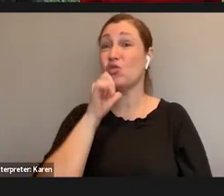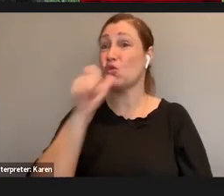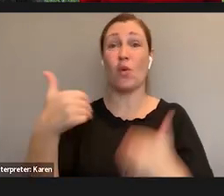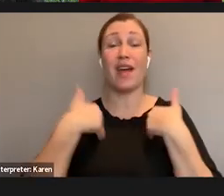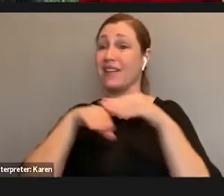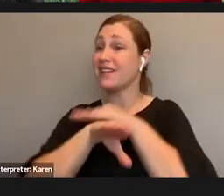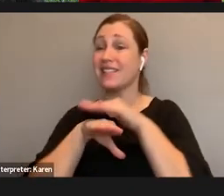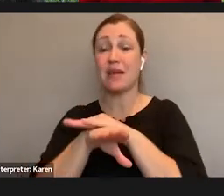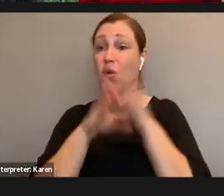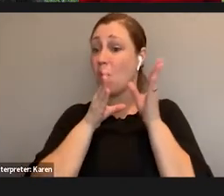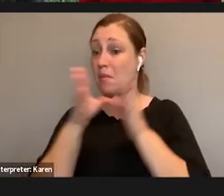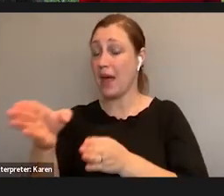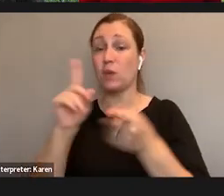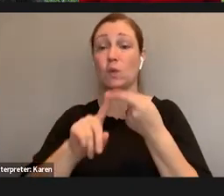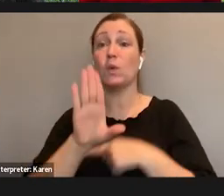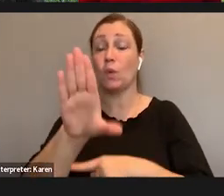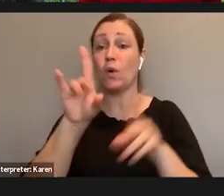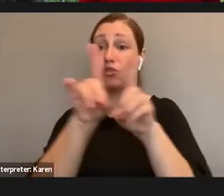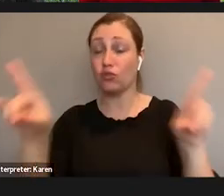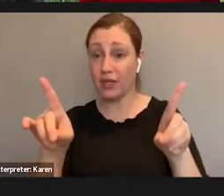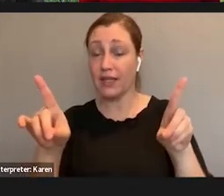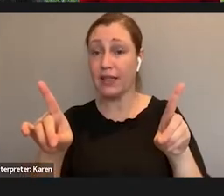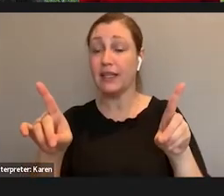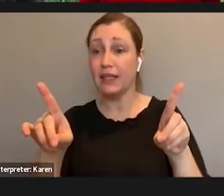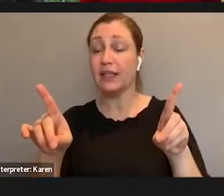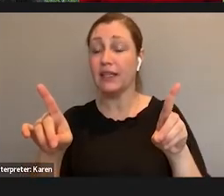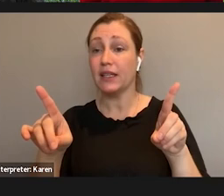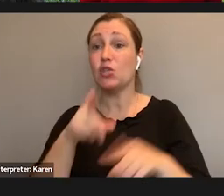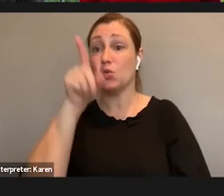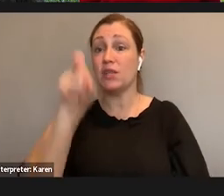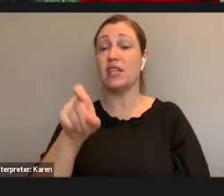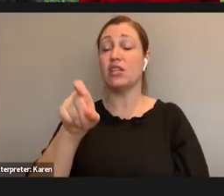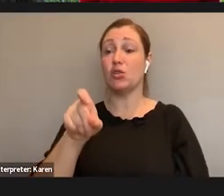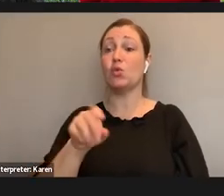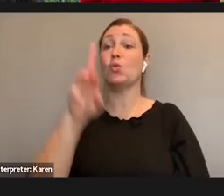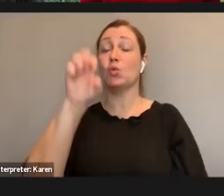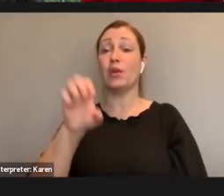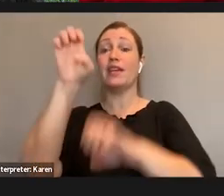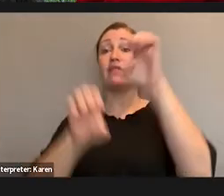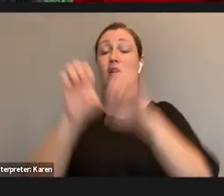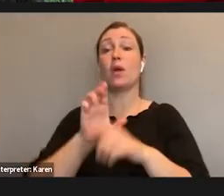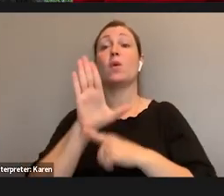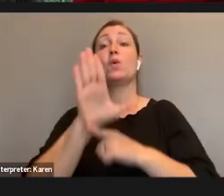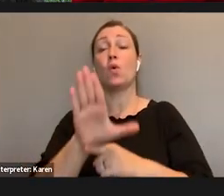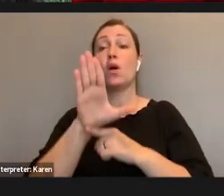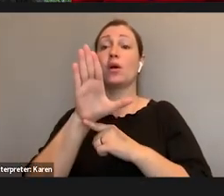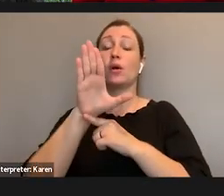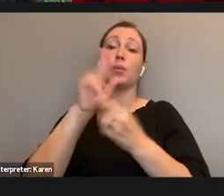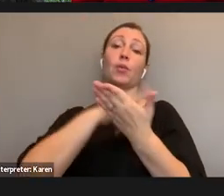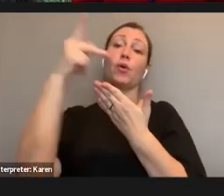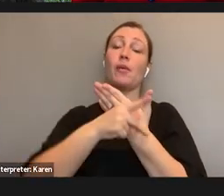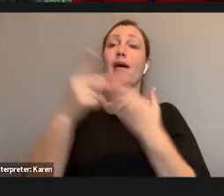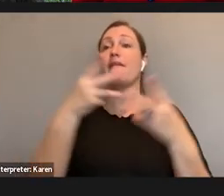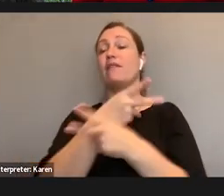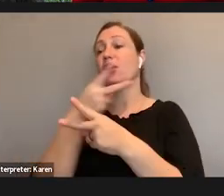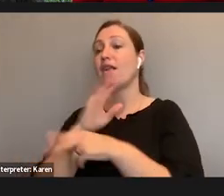path to your degree, then you need to reevaluate your program and figure out how you're going